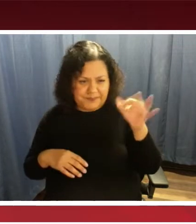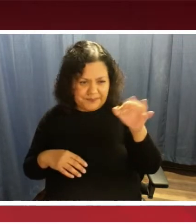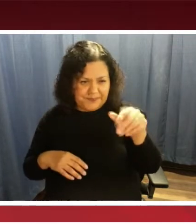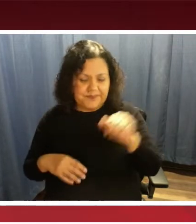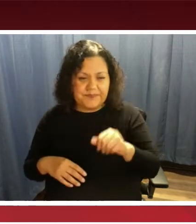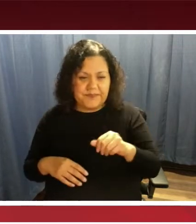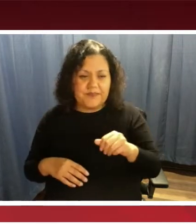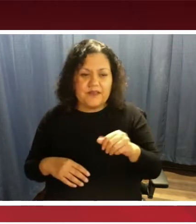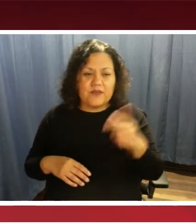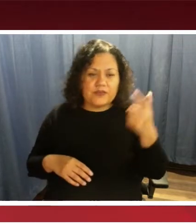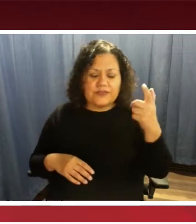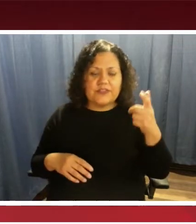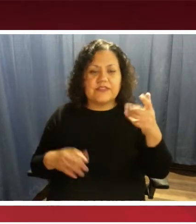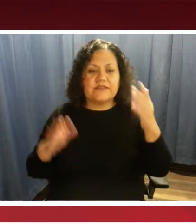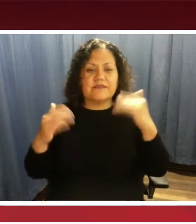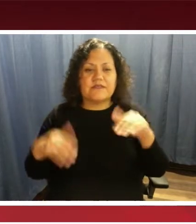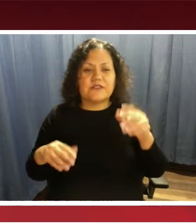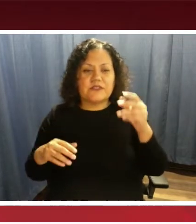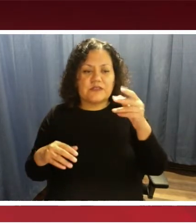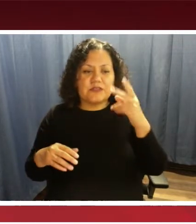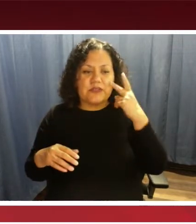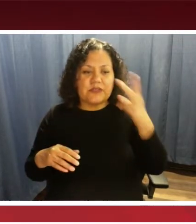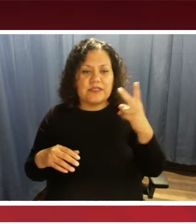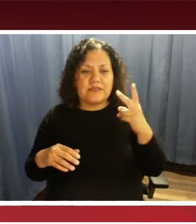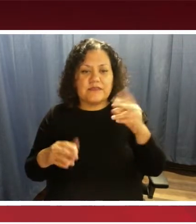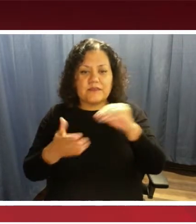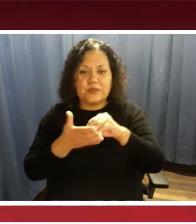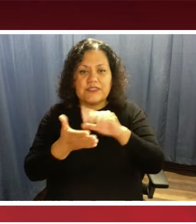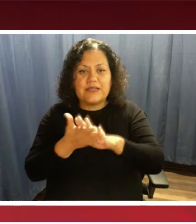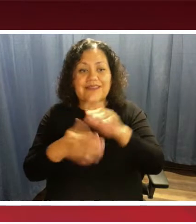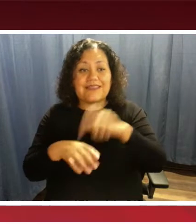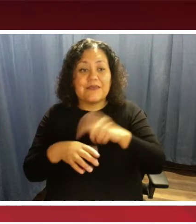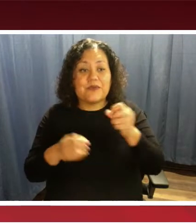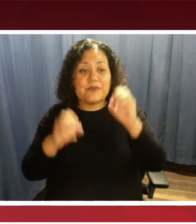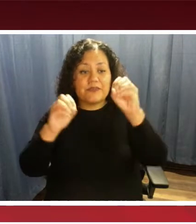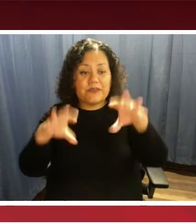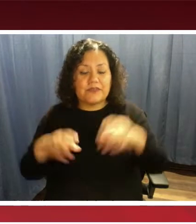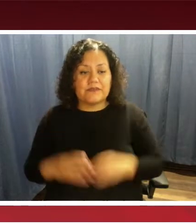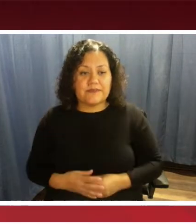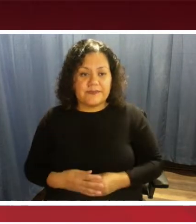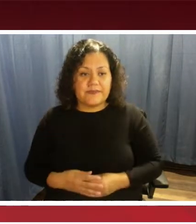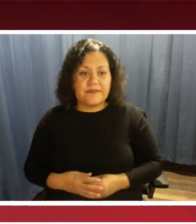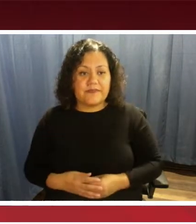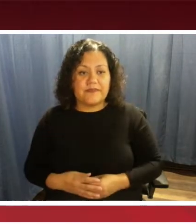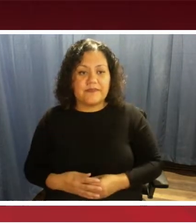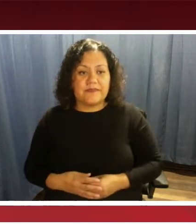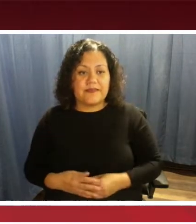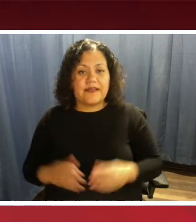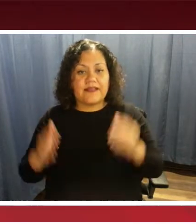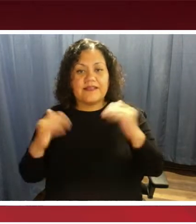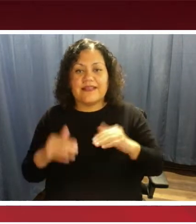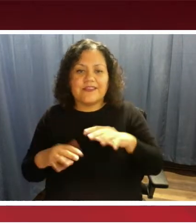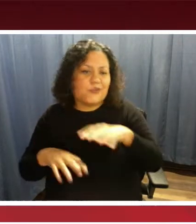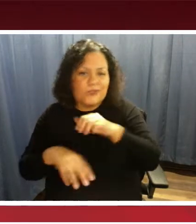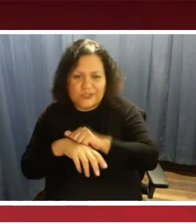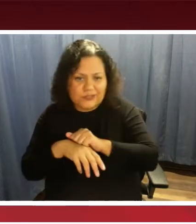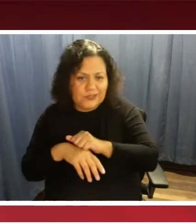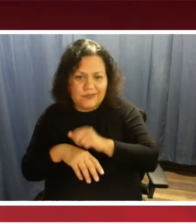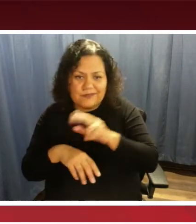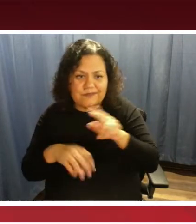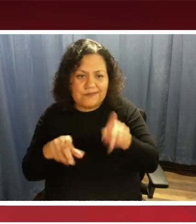you can put in the time that you want to be dropped off at. And then you book your trip like you normally do in VOS.